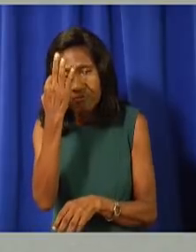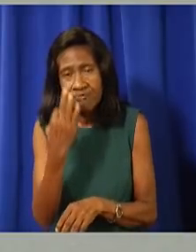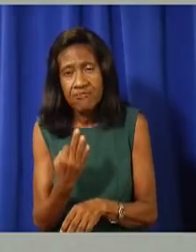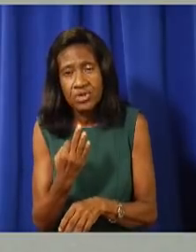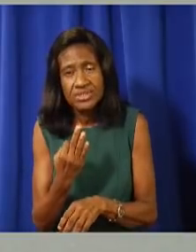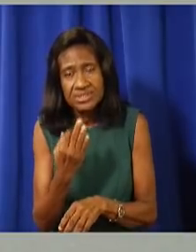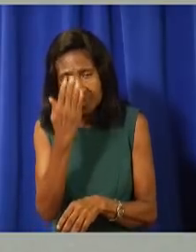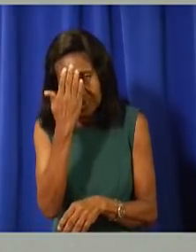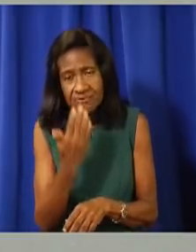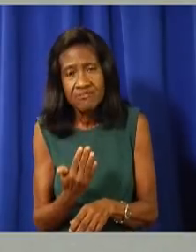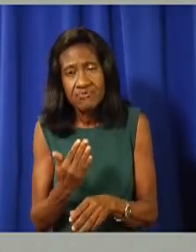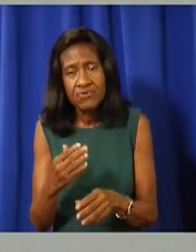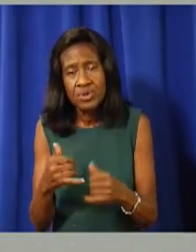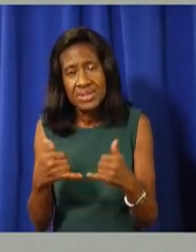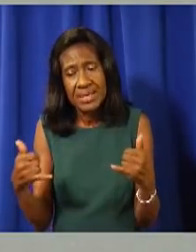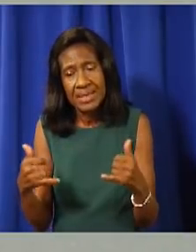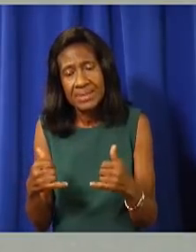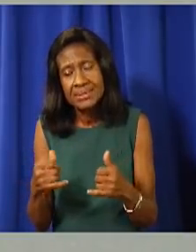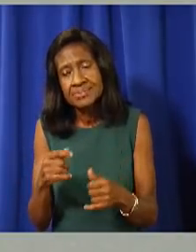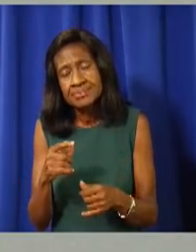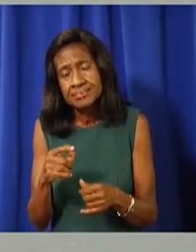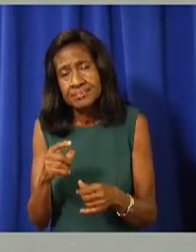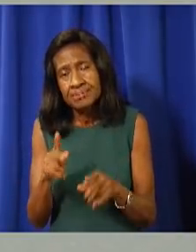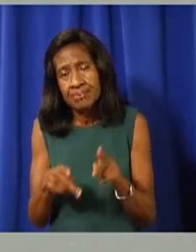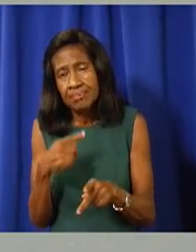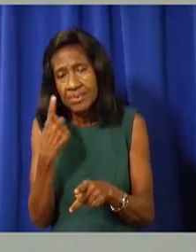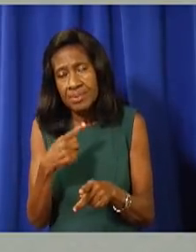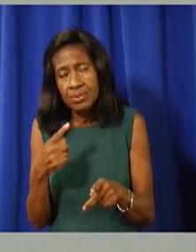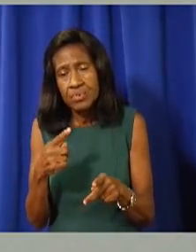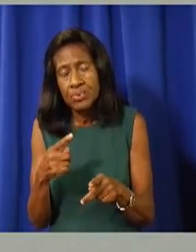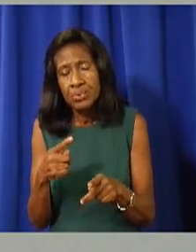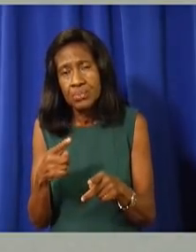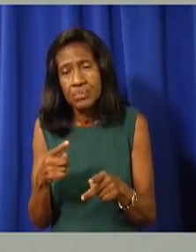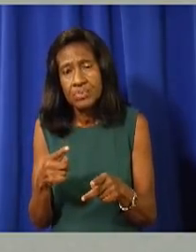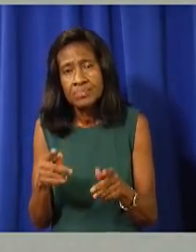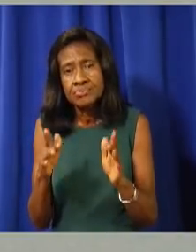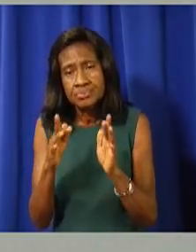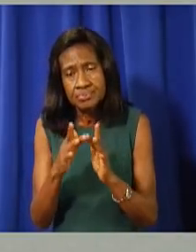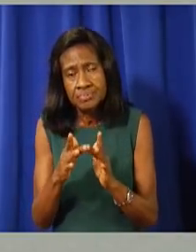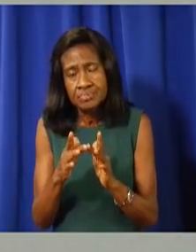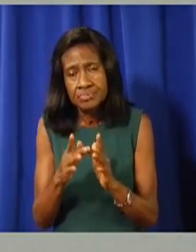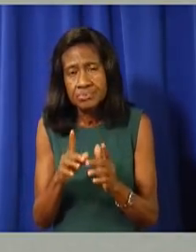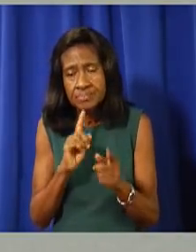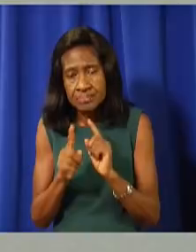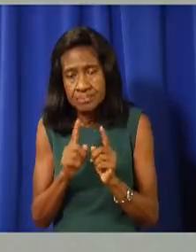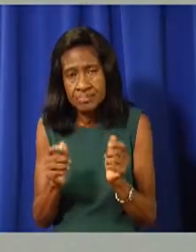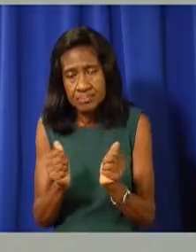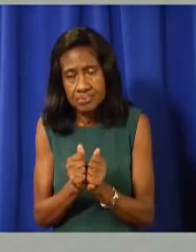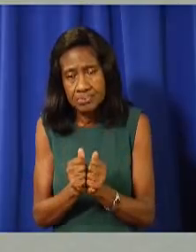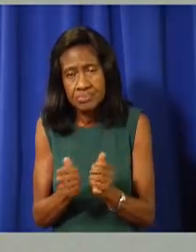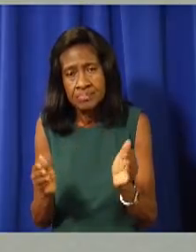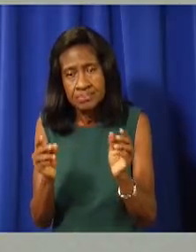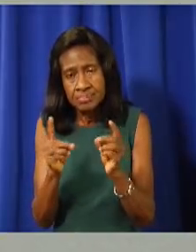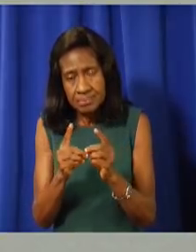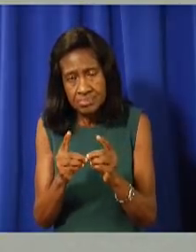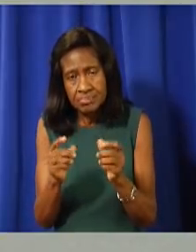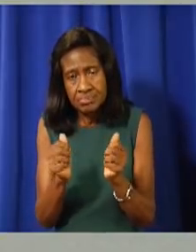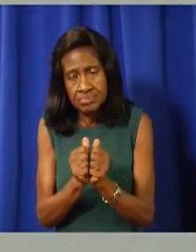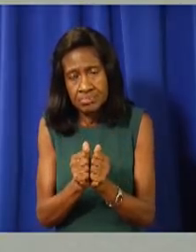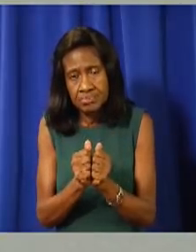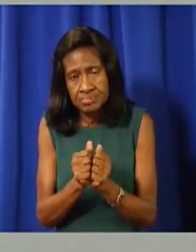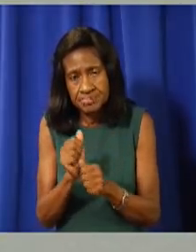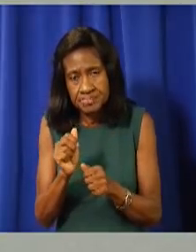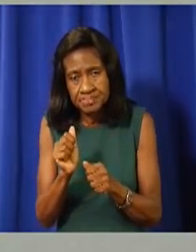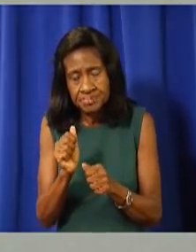I, I continue to, to embrace them and beg them. All right, Andre, just to clarify, actually, as you've been informed that we are, the